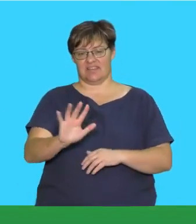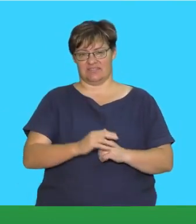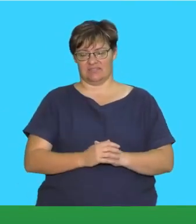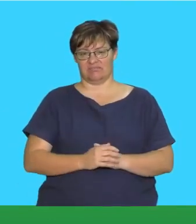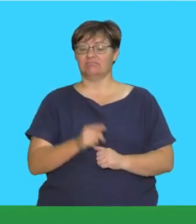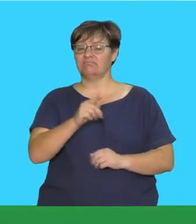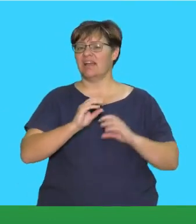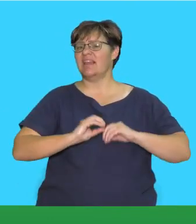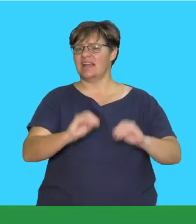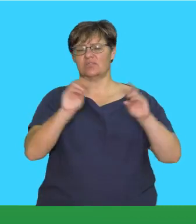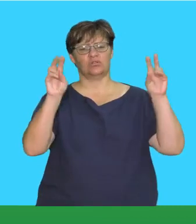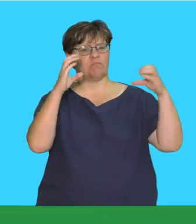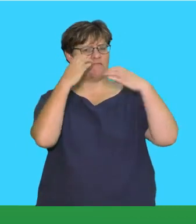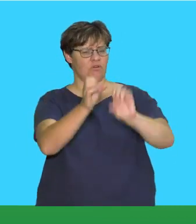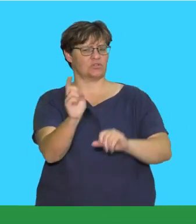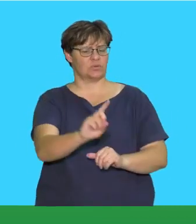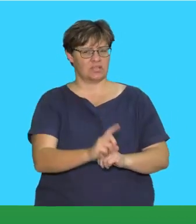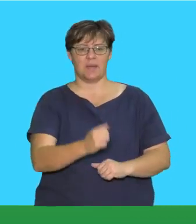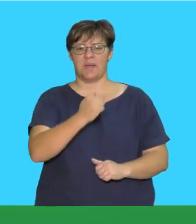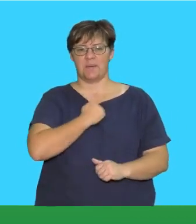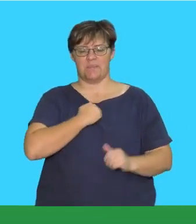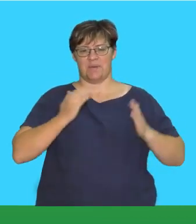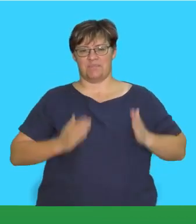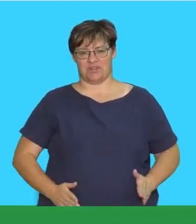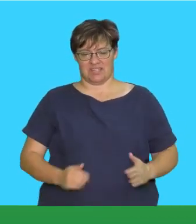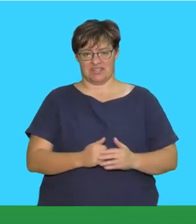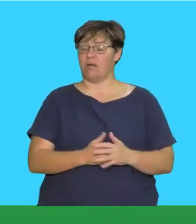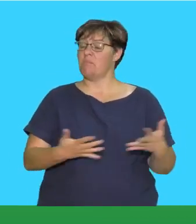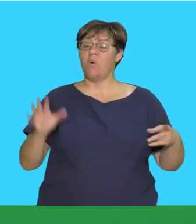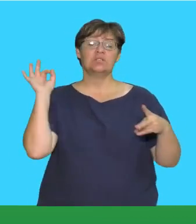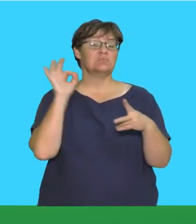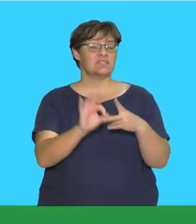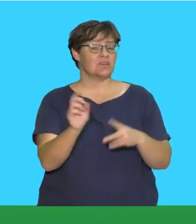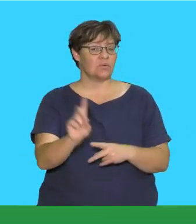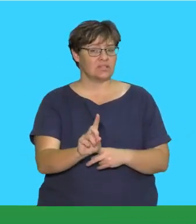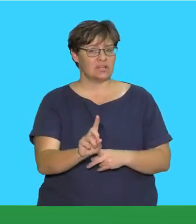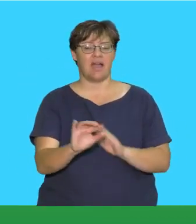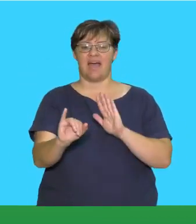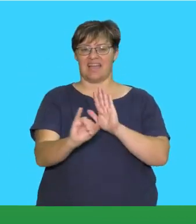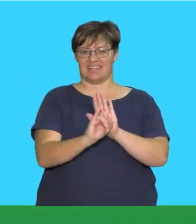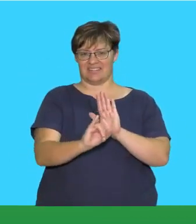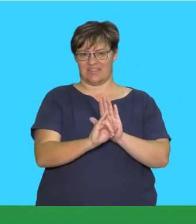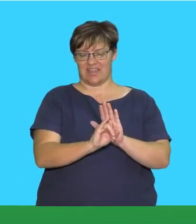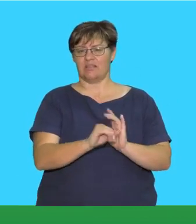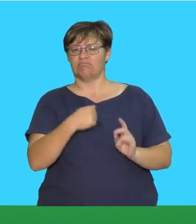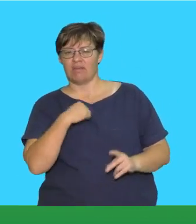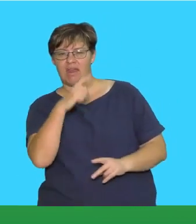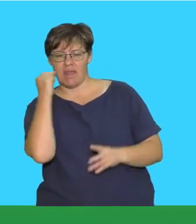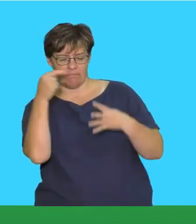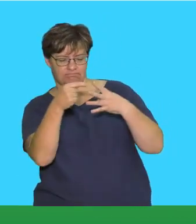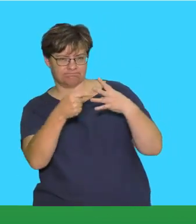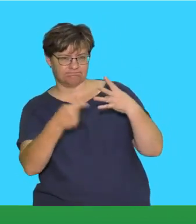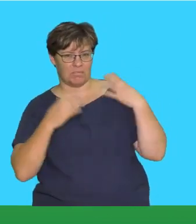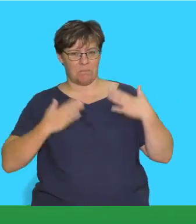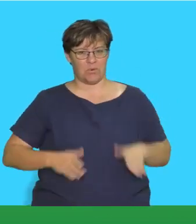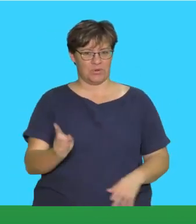In this lesson, the topic of focus is my body, and more specifically, identifying and naming the different